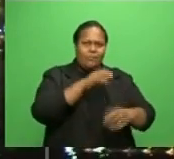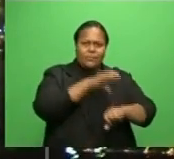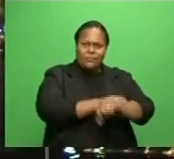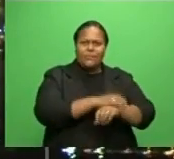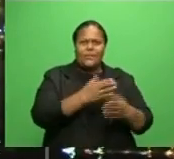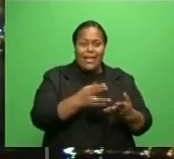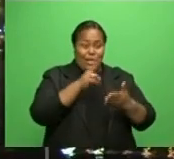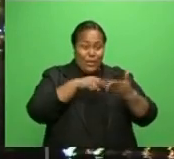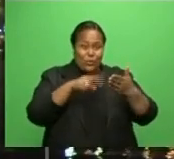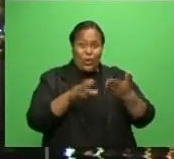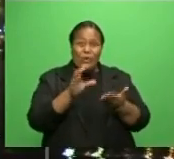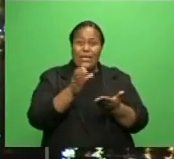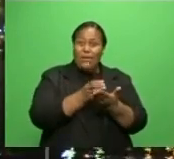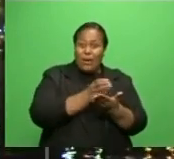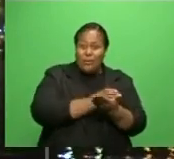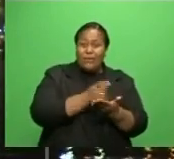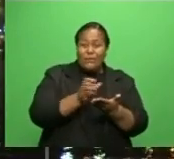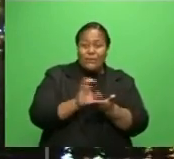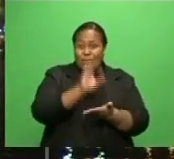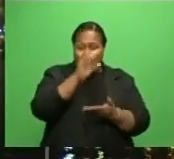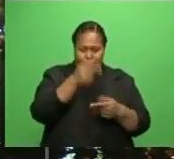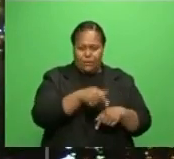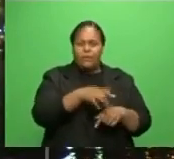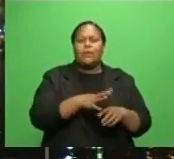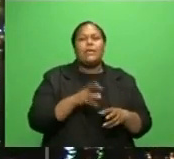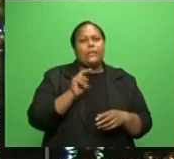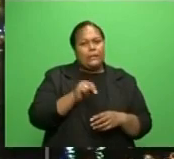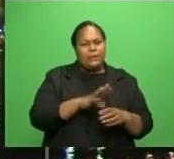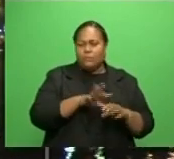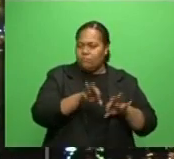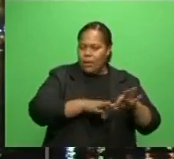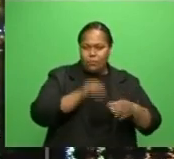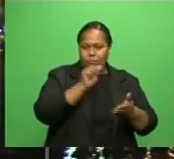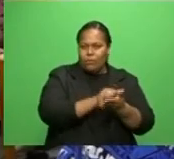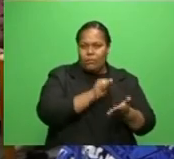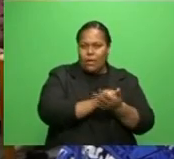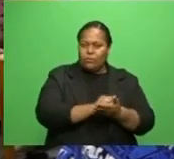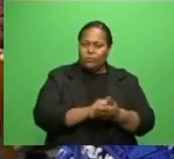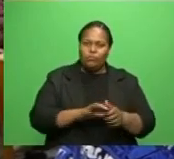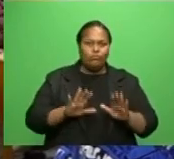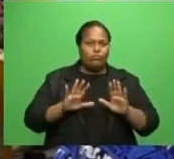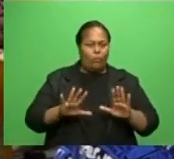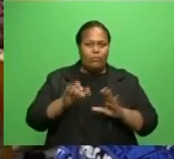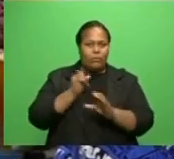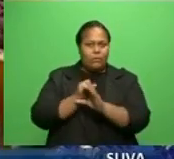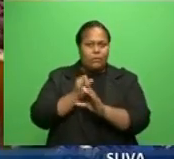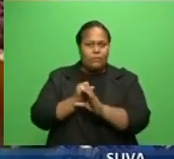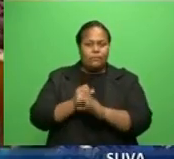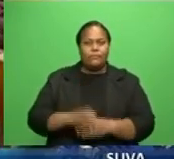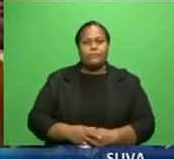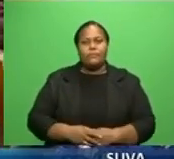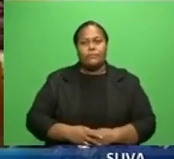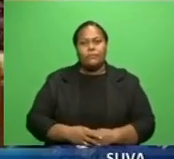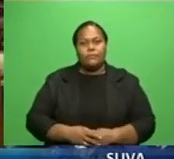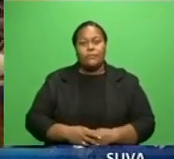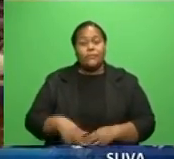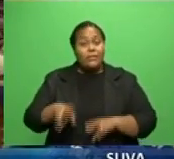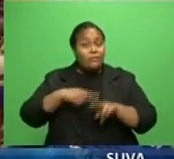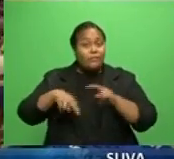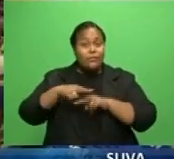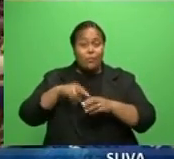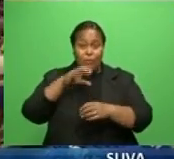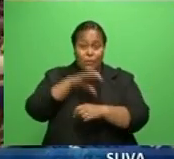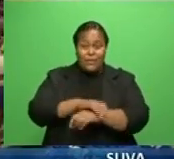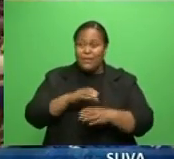Commerce to come up with concrete plans to curb criminal activities. The Fiji police force aims to